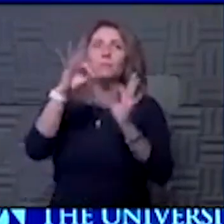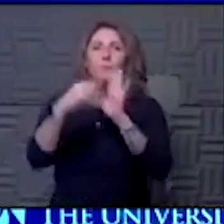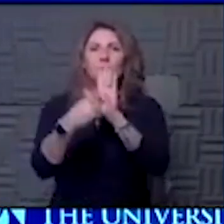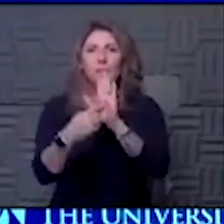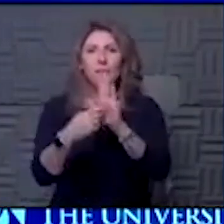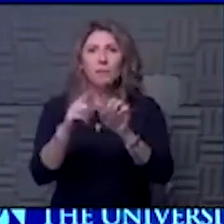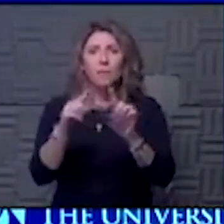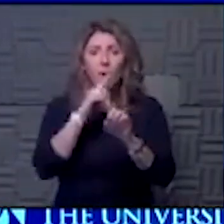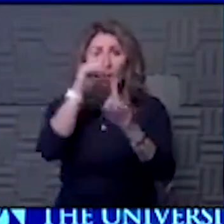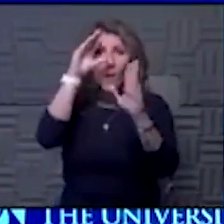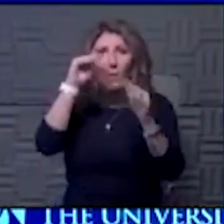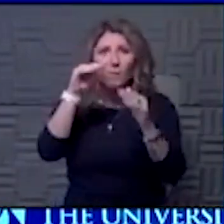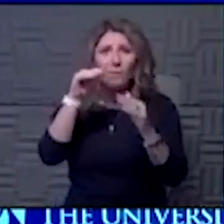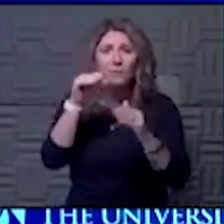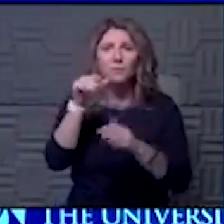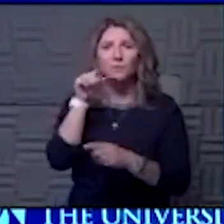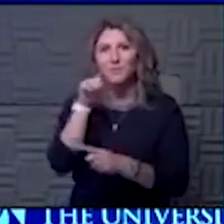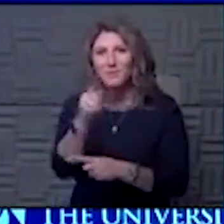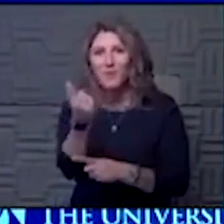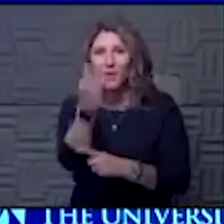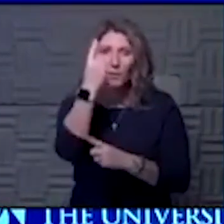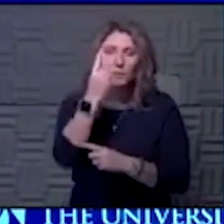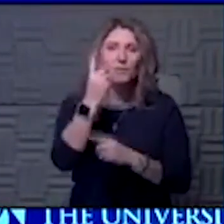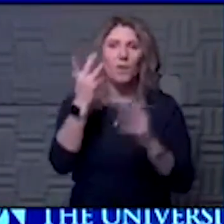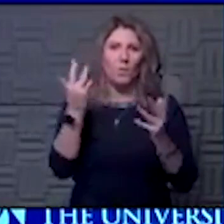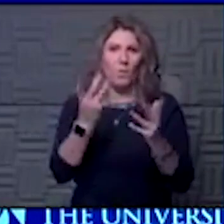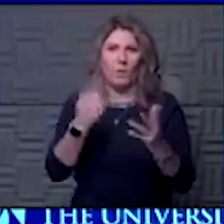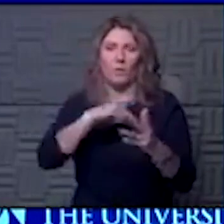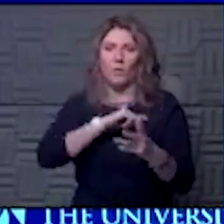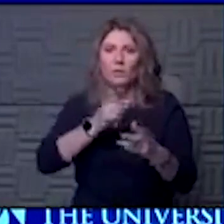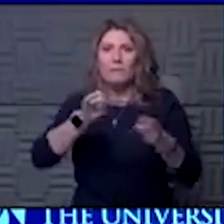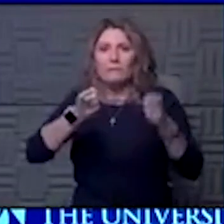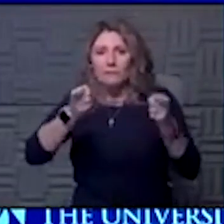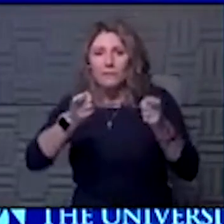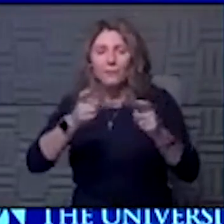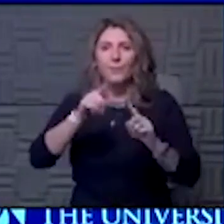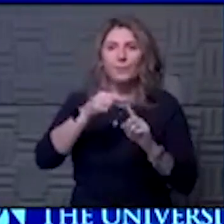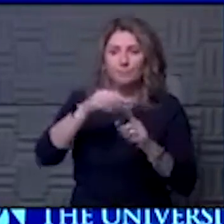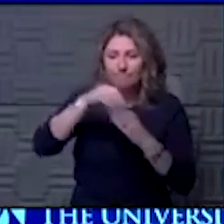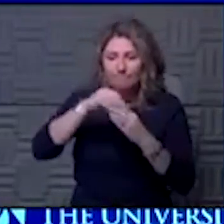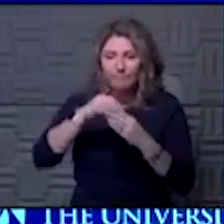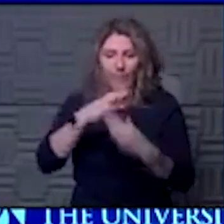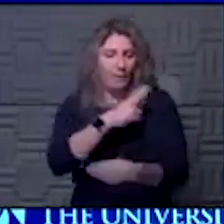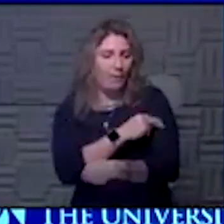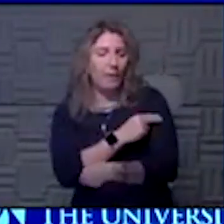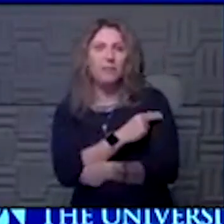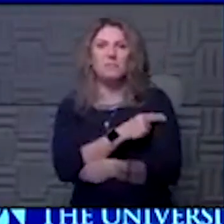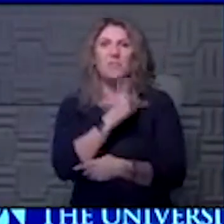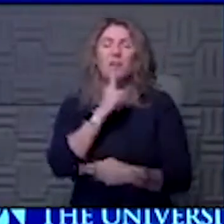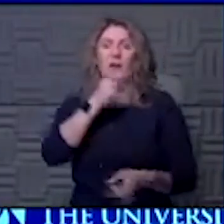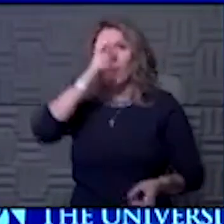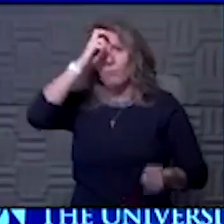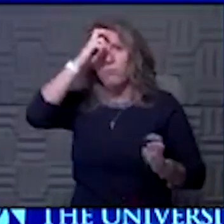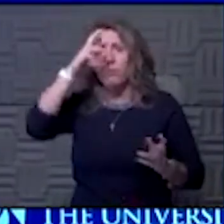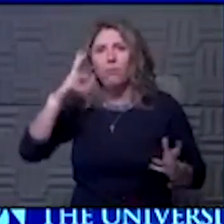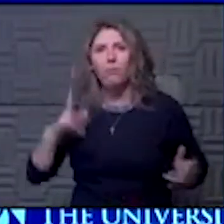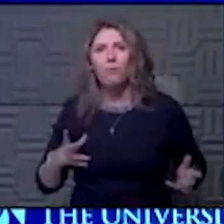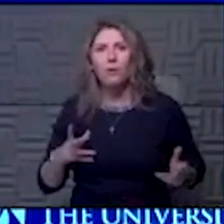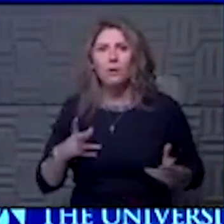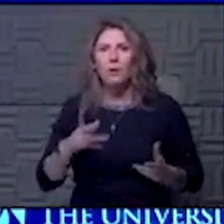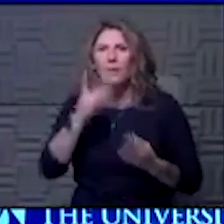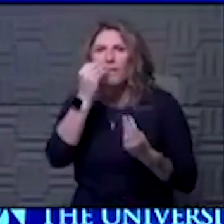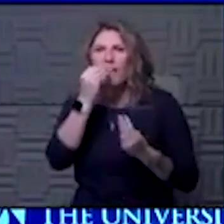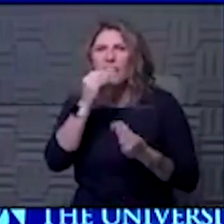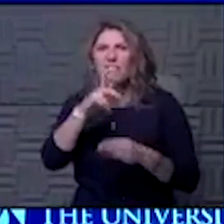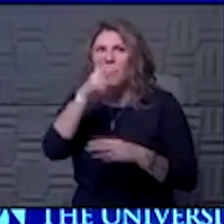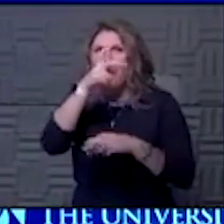but hopefully that will help you understand what it is we're dealing with when you're in the hospital, and you get that sick. Just think of that little insect